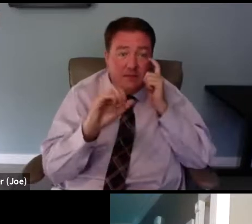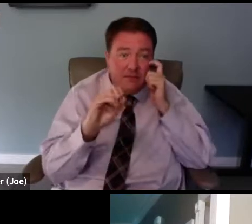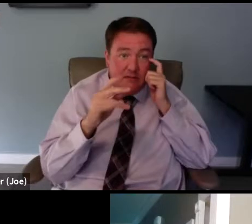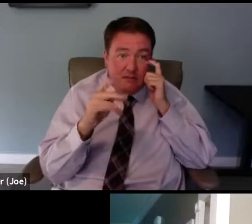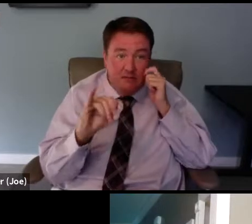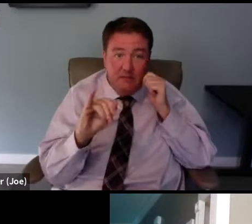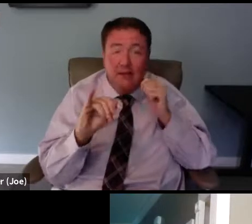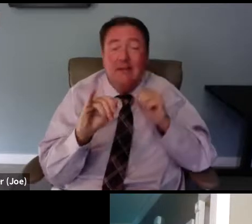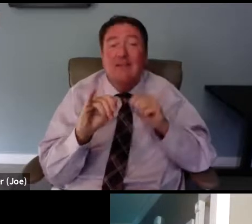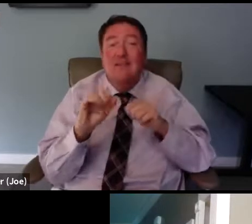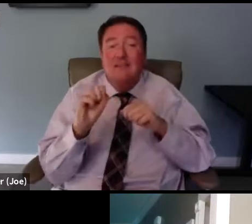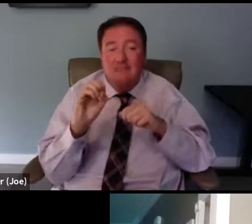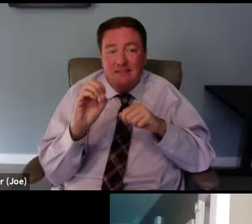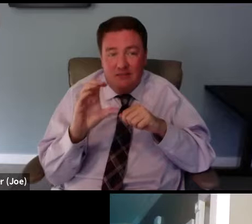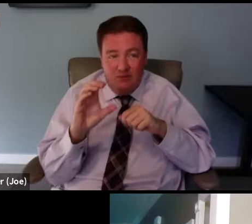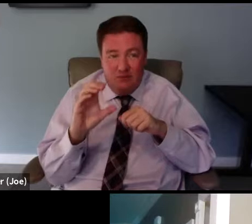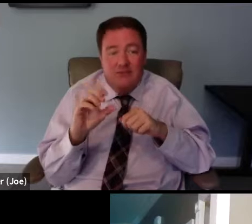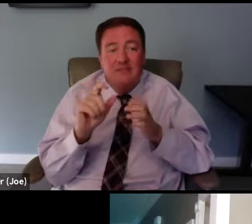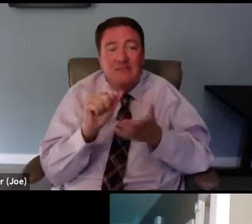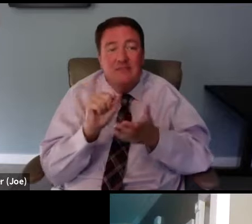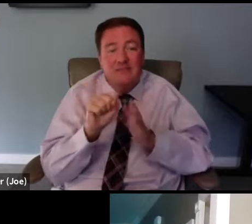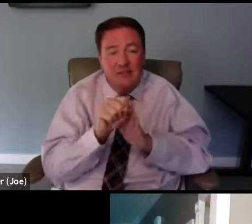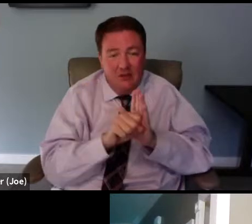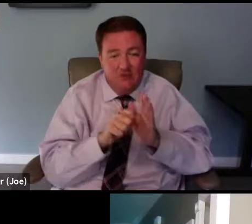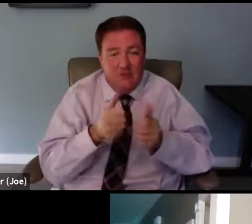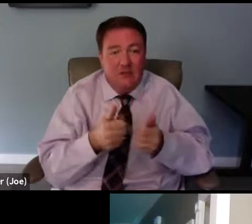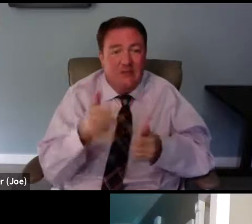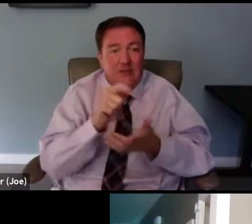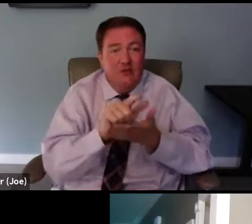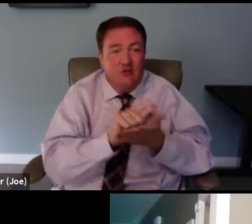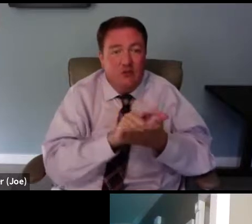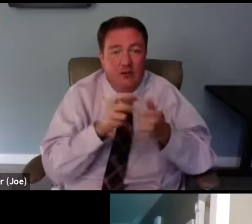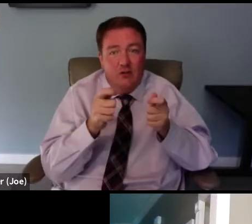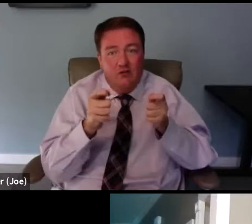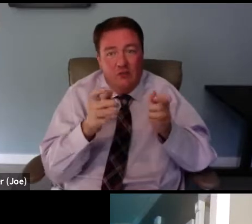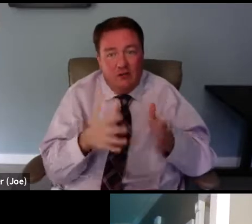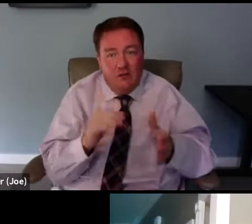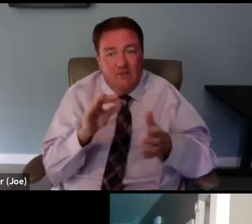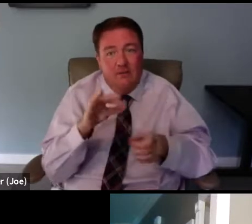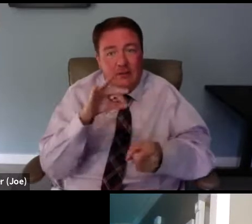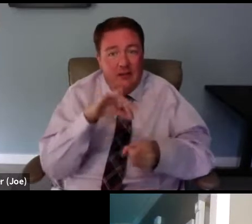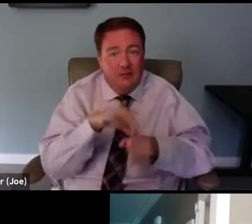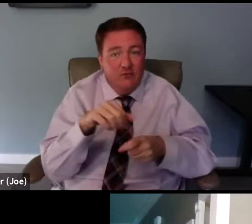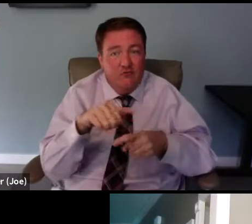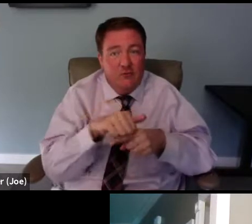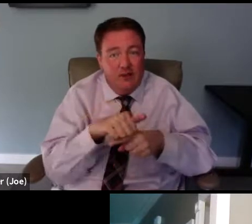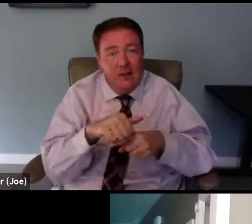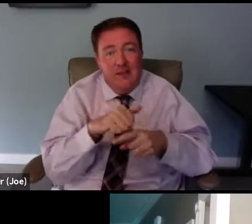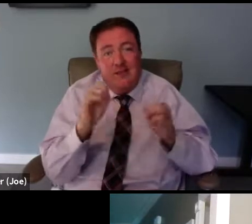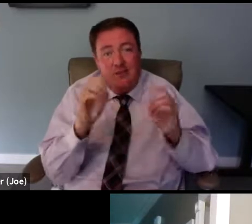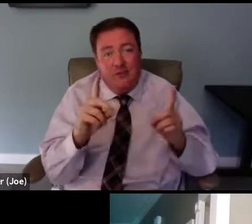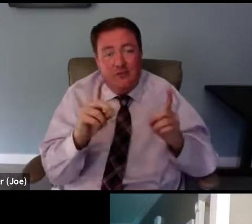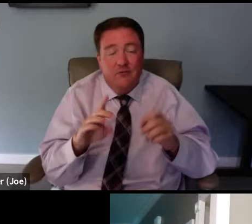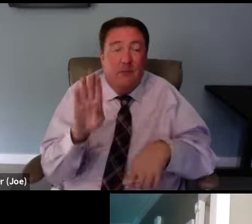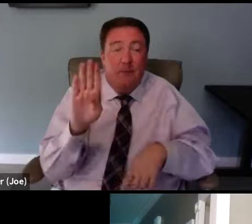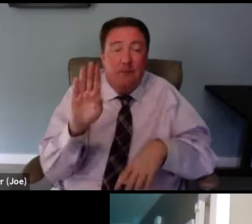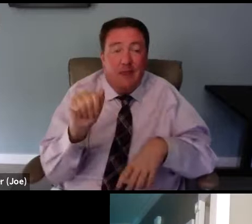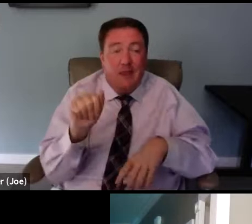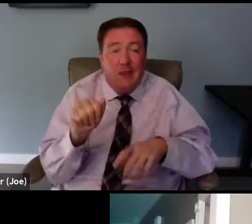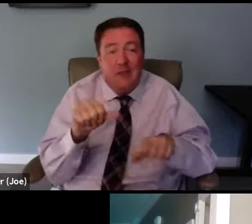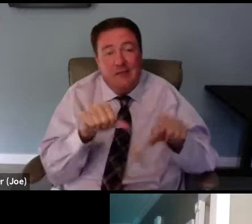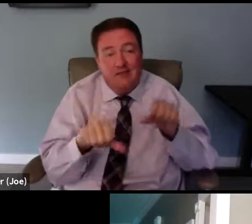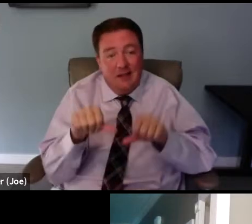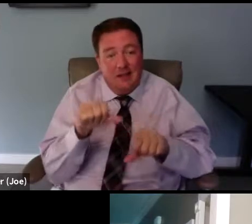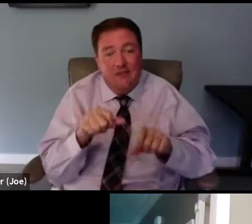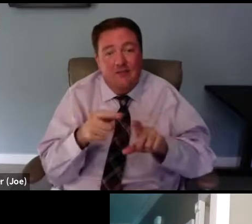previously held the position of Senior Attorney and Director of Elections, Trainings, and Education. She received a Bachelor of Science degree